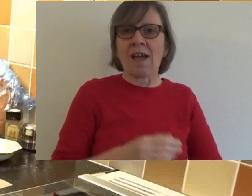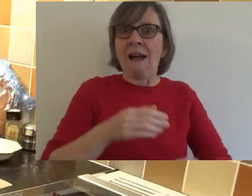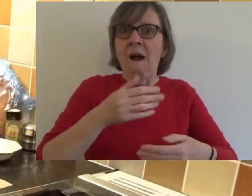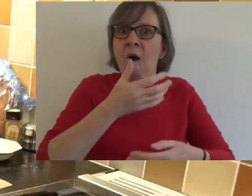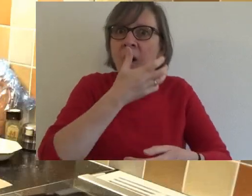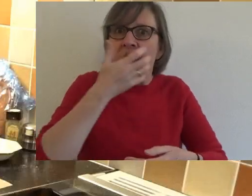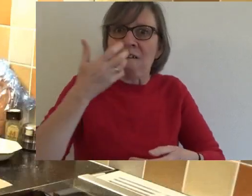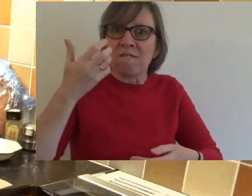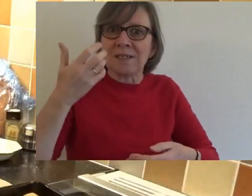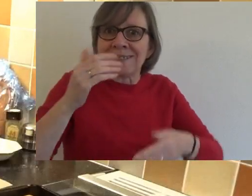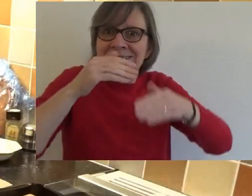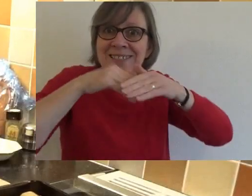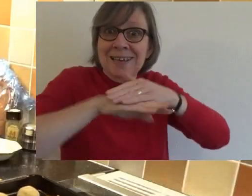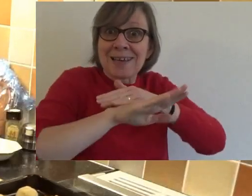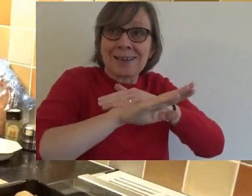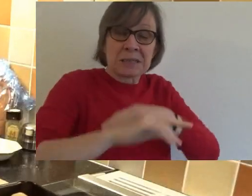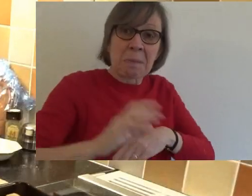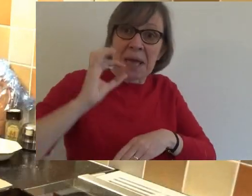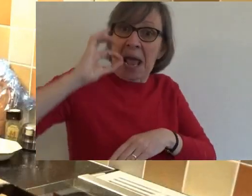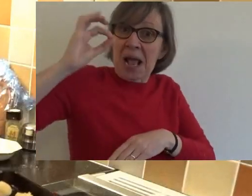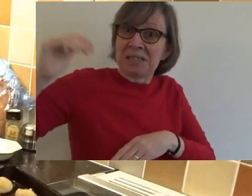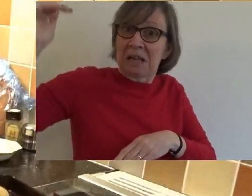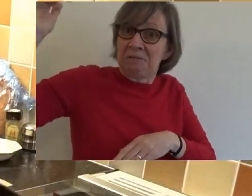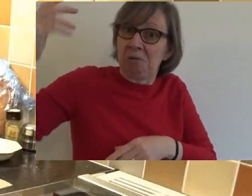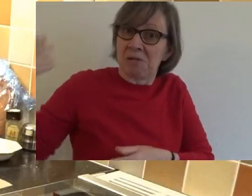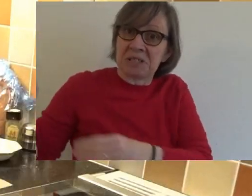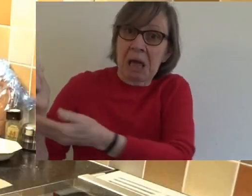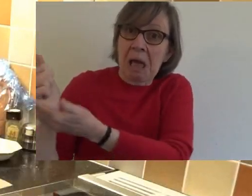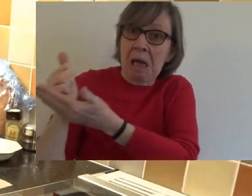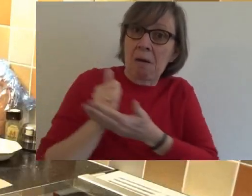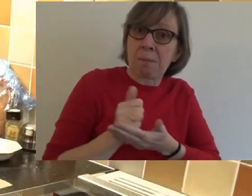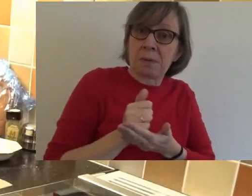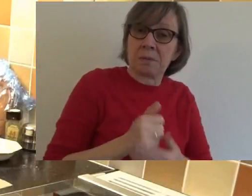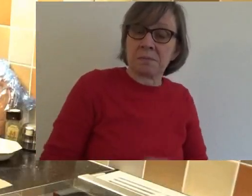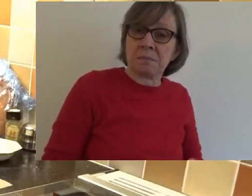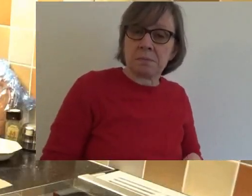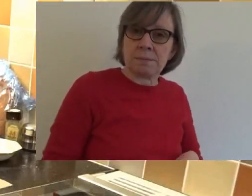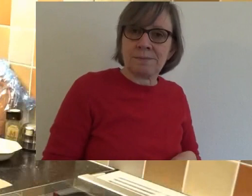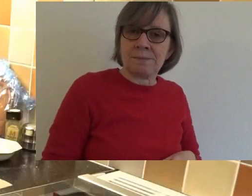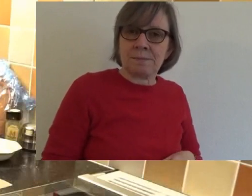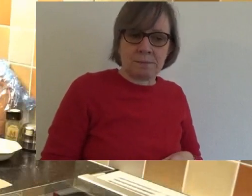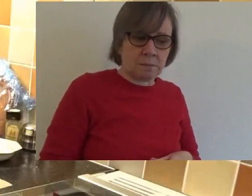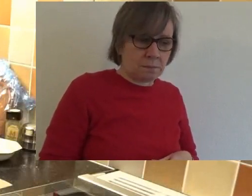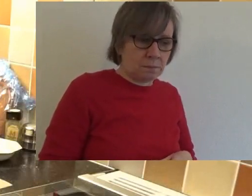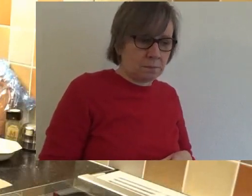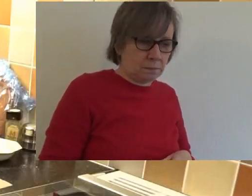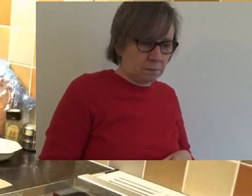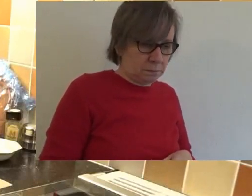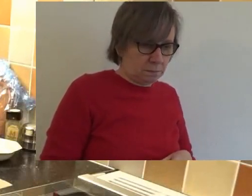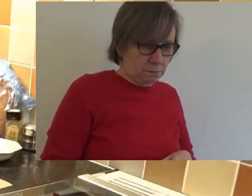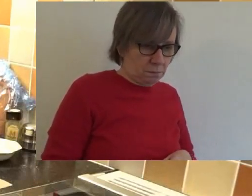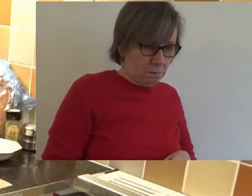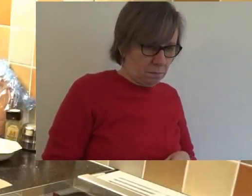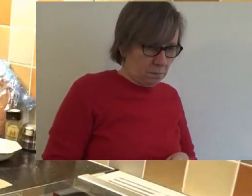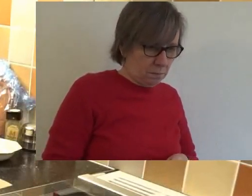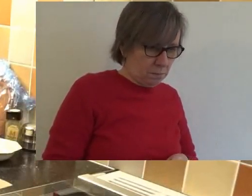I've finished doing these and I'm going to pop them into the oven. Make sure you get a grown up to help you with this. I'm going to pop them into the oven.